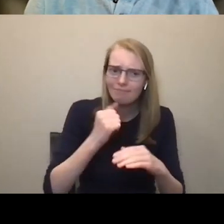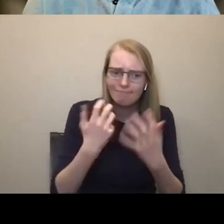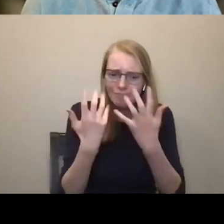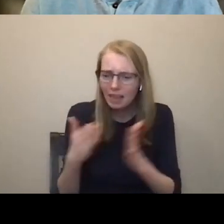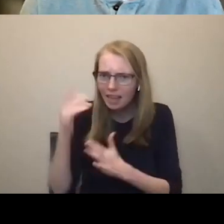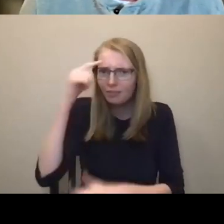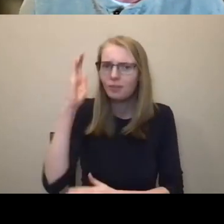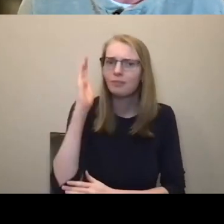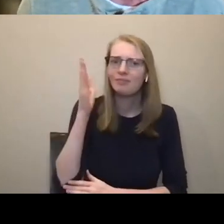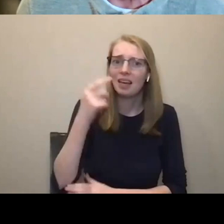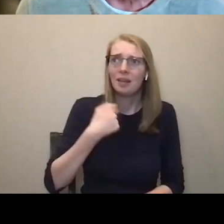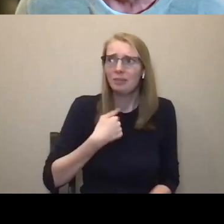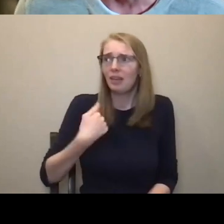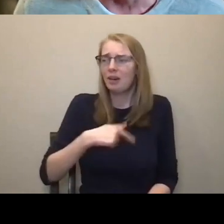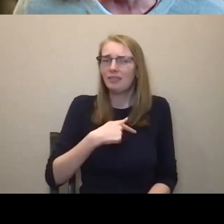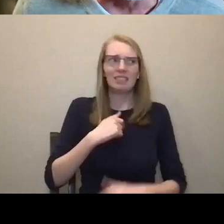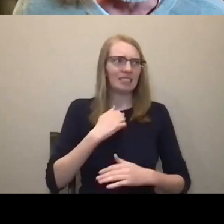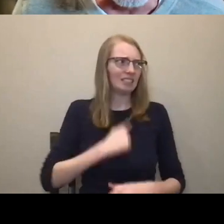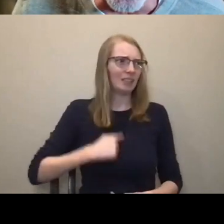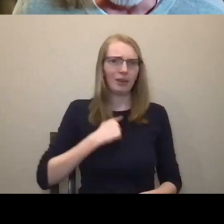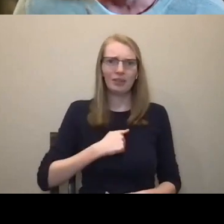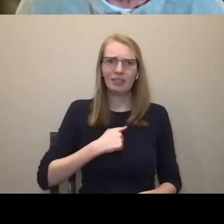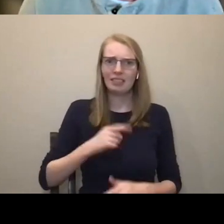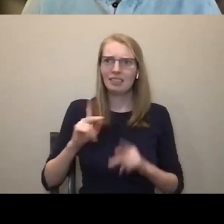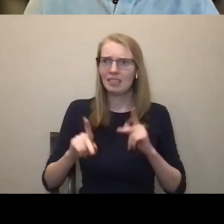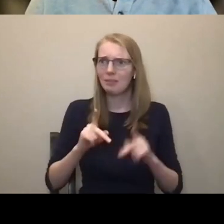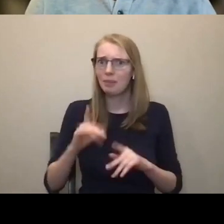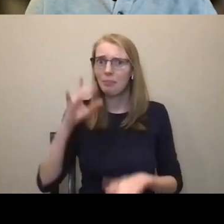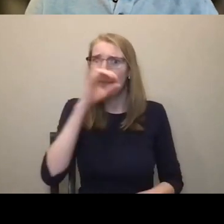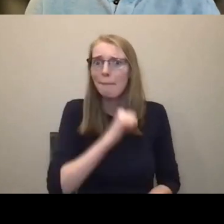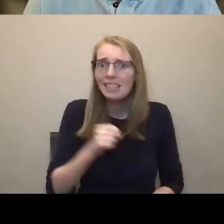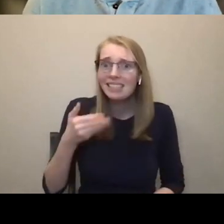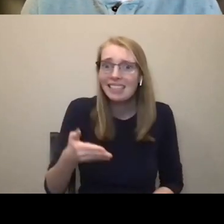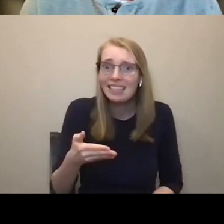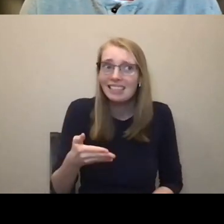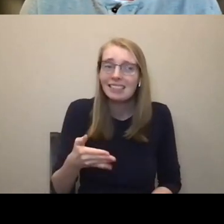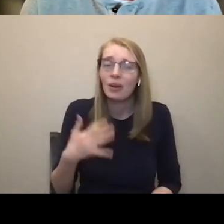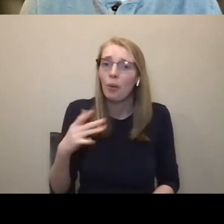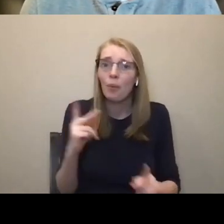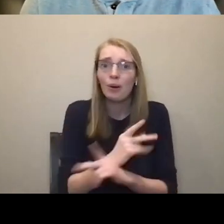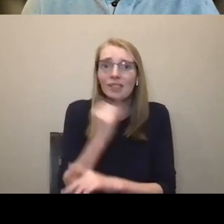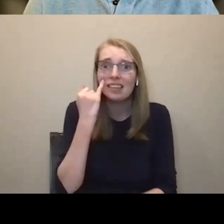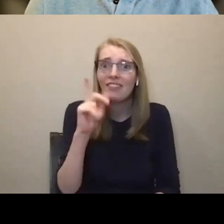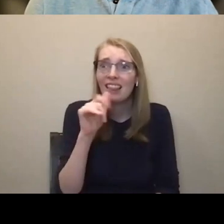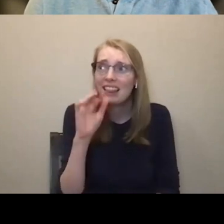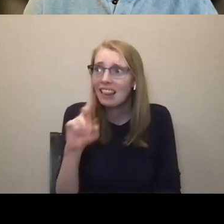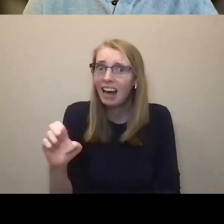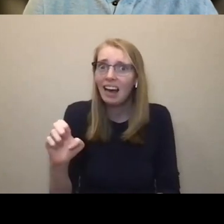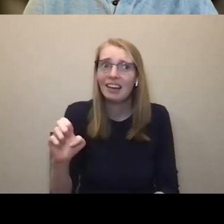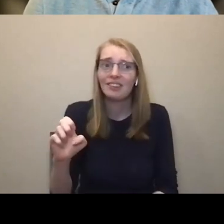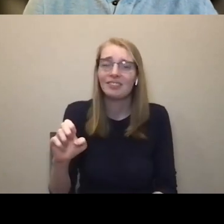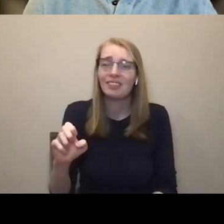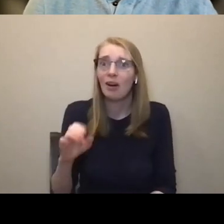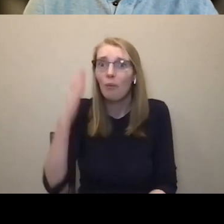sorry that people miss these things, especially live, because that's your opportunity to, to ask questions